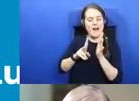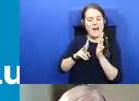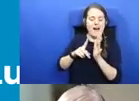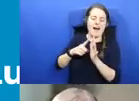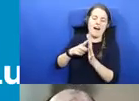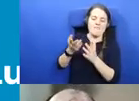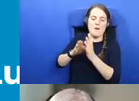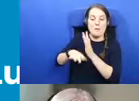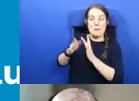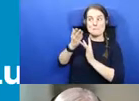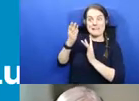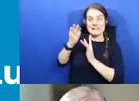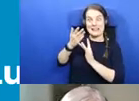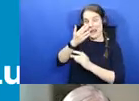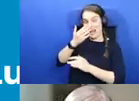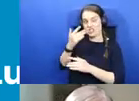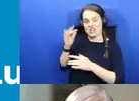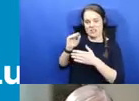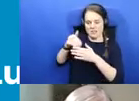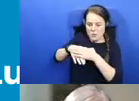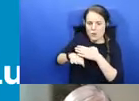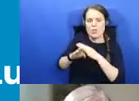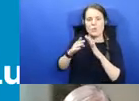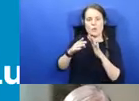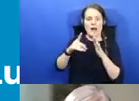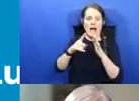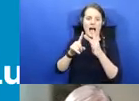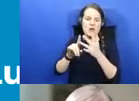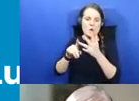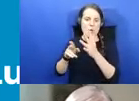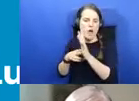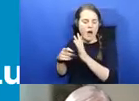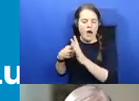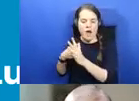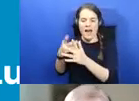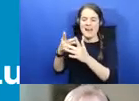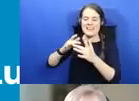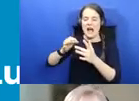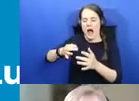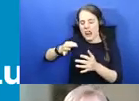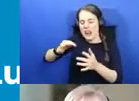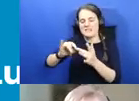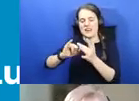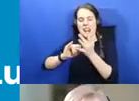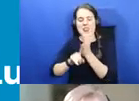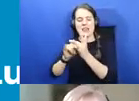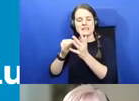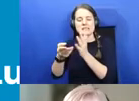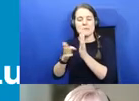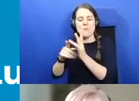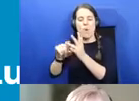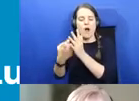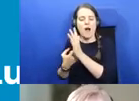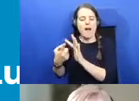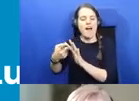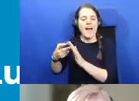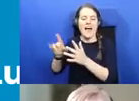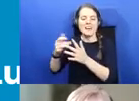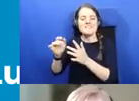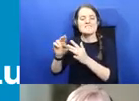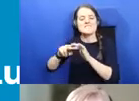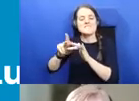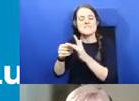you know, Columkill of Iona, Malouig of the Hebridean Isle of Lismore and Fionion of Mauville. But also